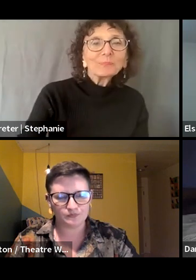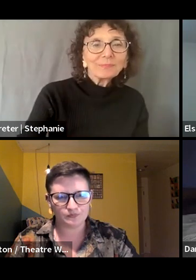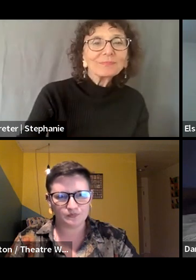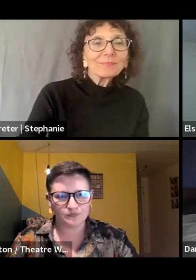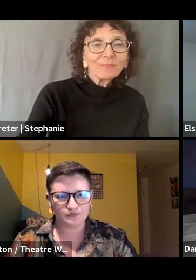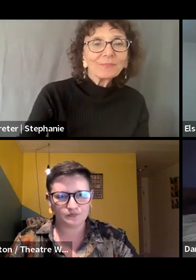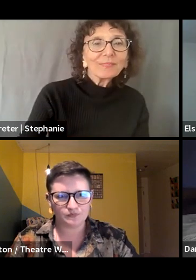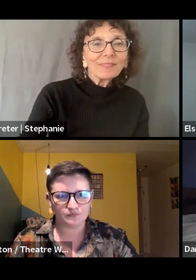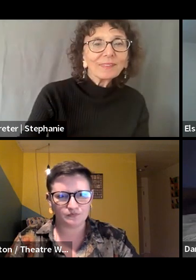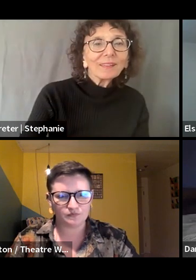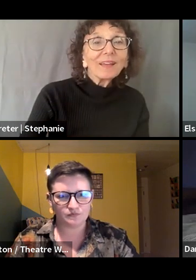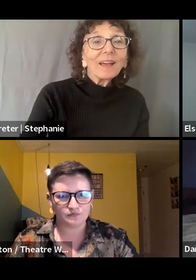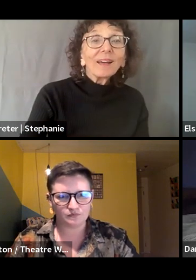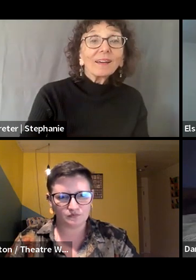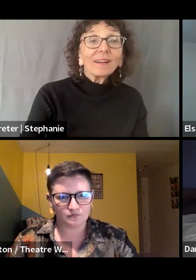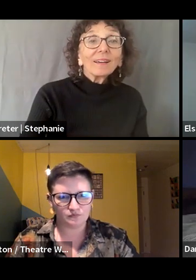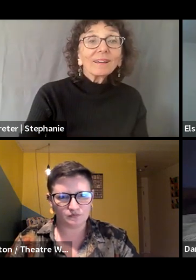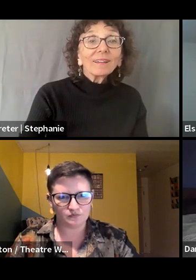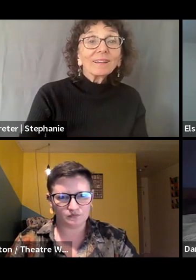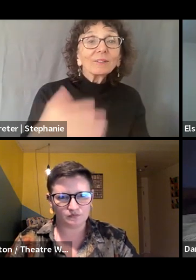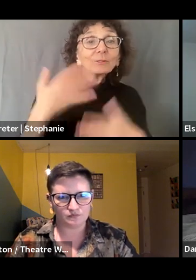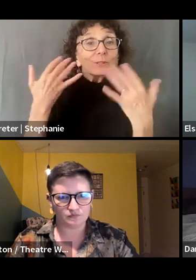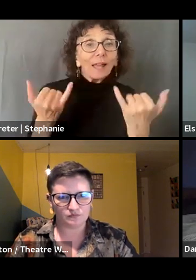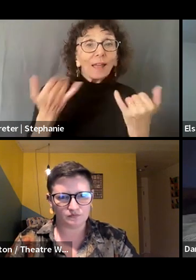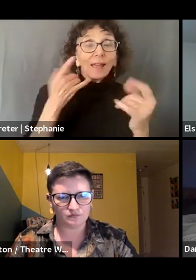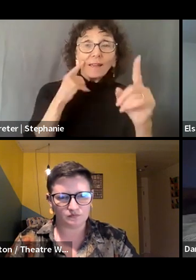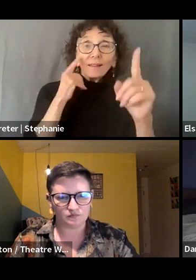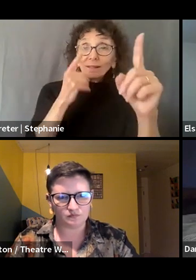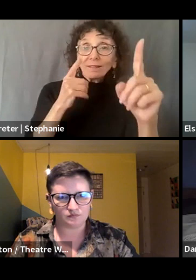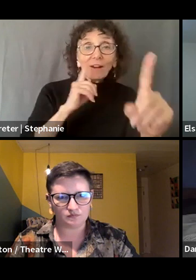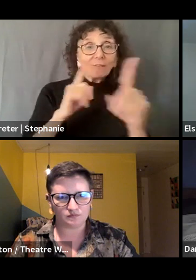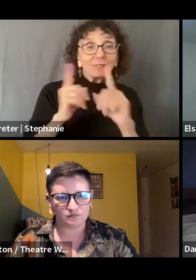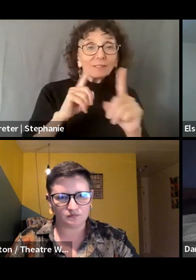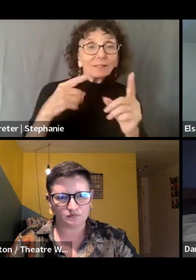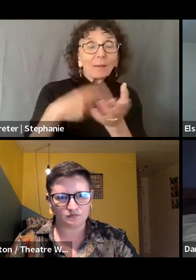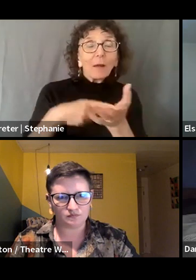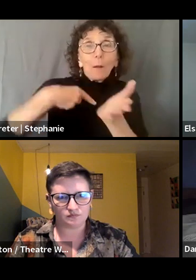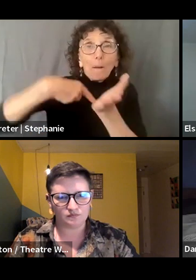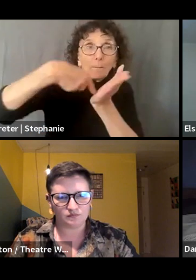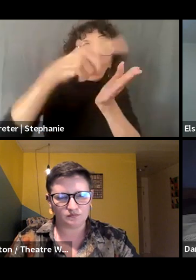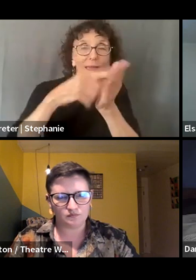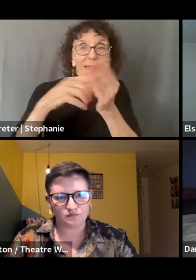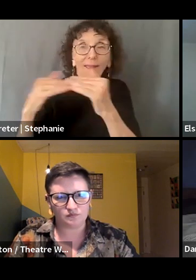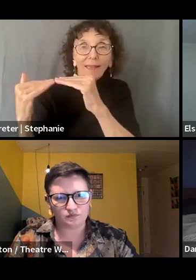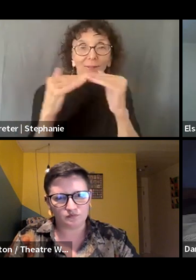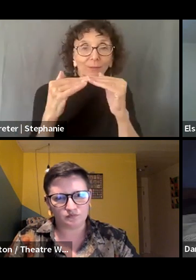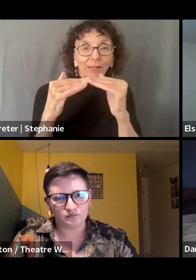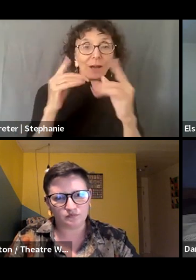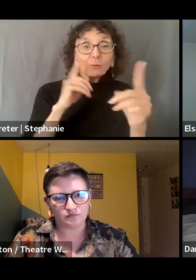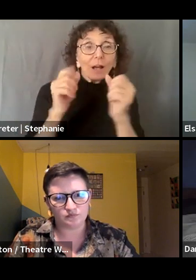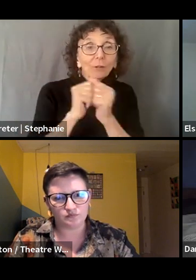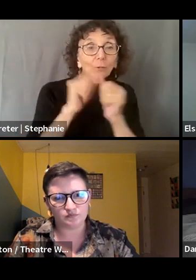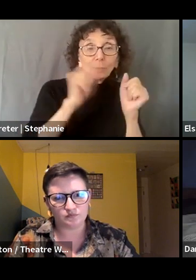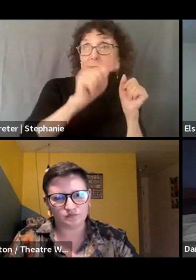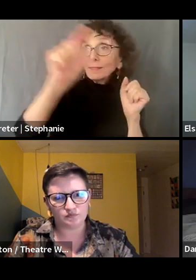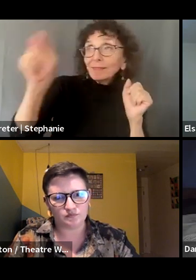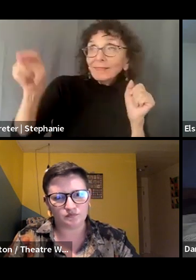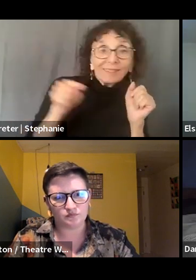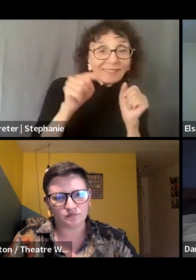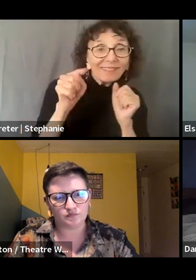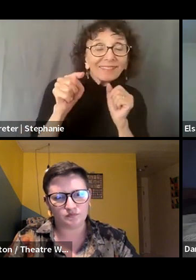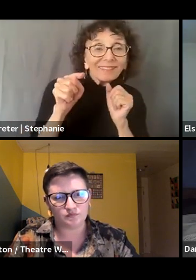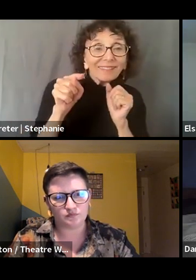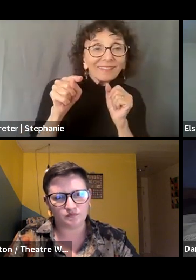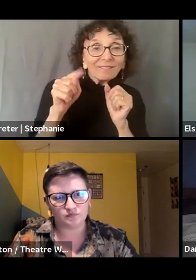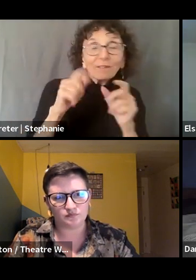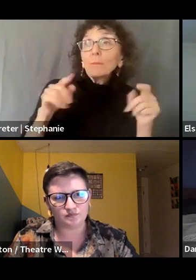So we are here today to have a conversation about pay equity with some folks from around the